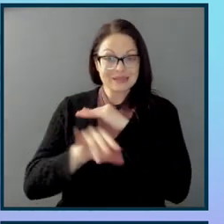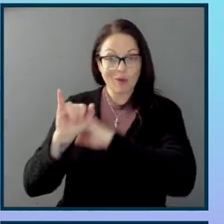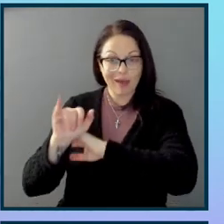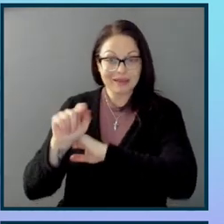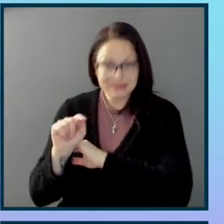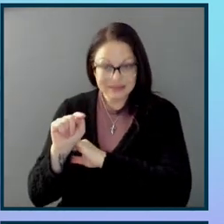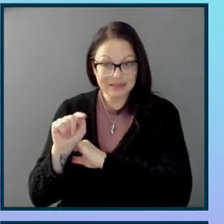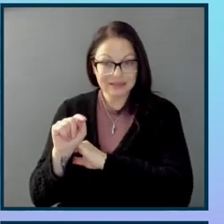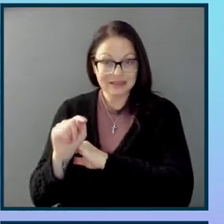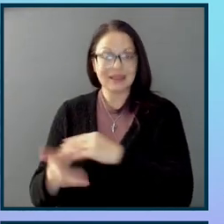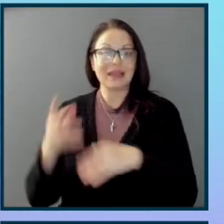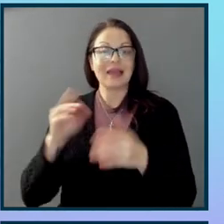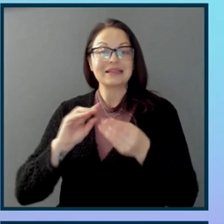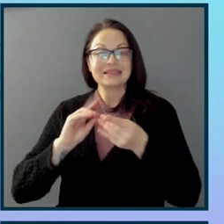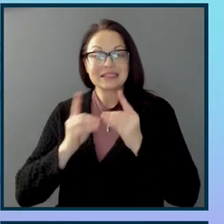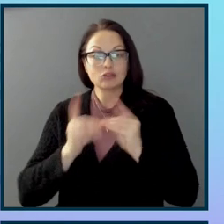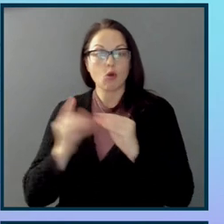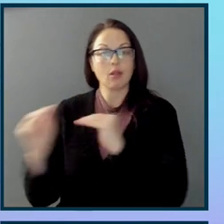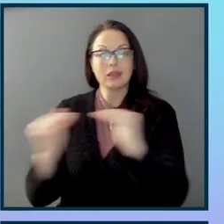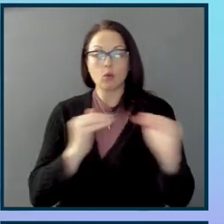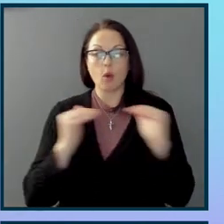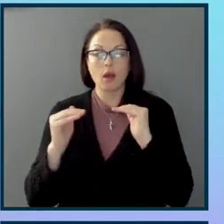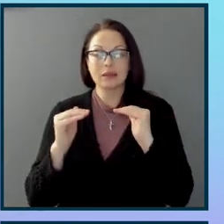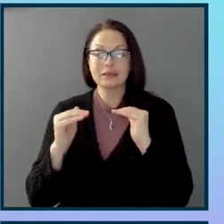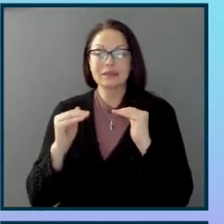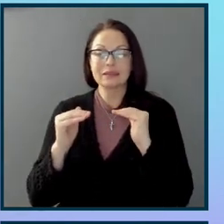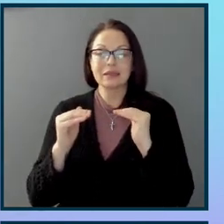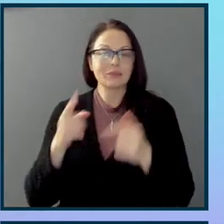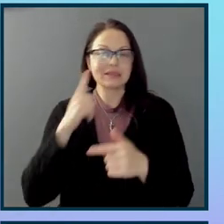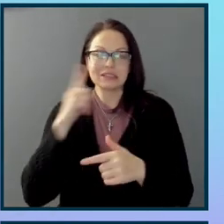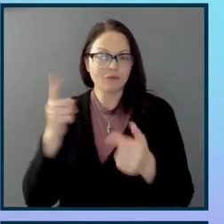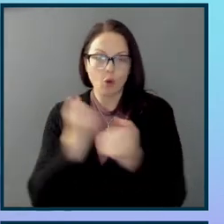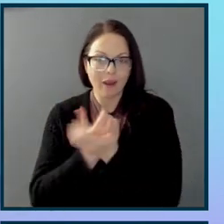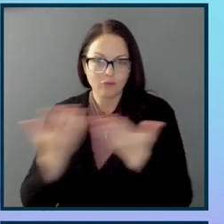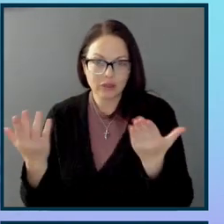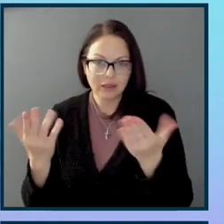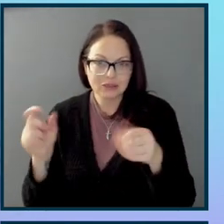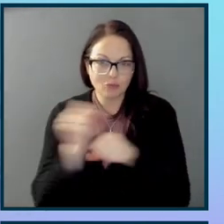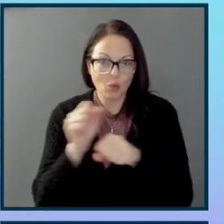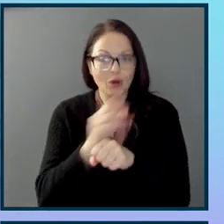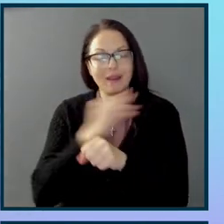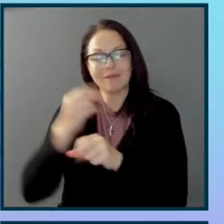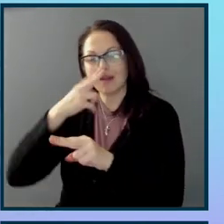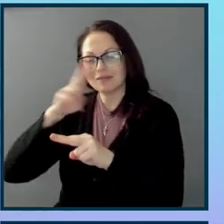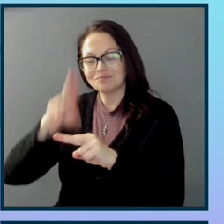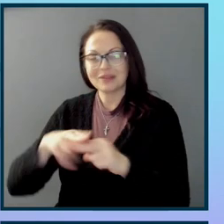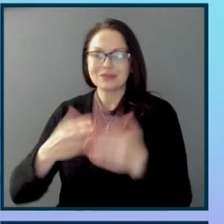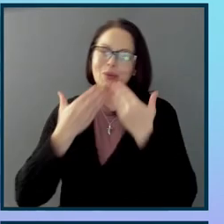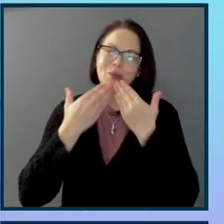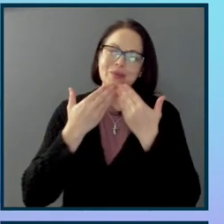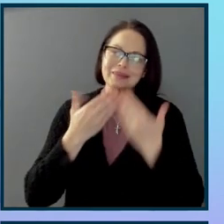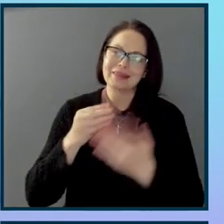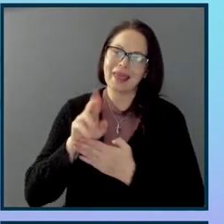accessible, excessive digital equality is for everything. It's for work and it's for fun. Thank you, Bryce, for